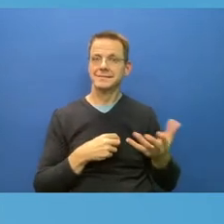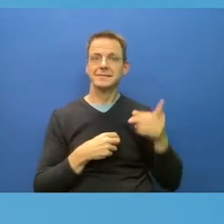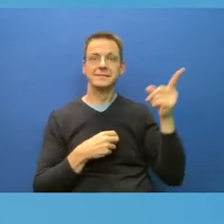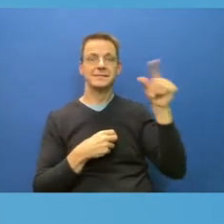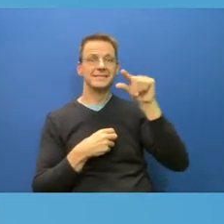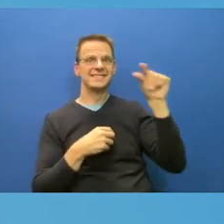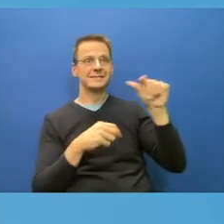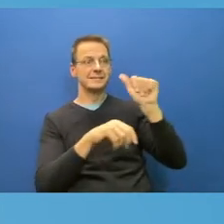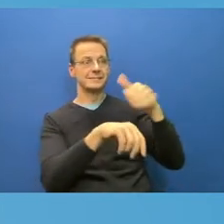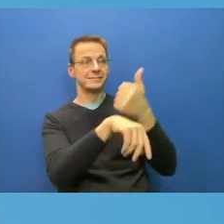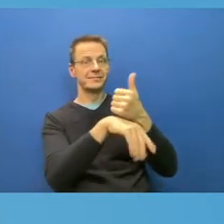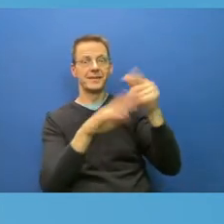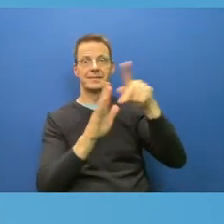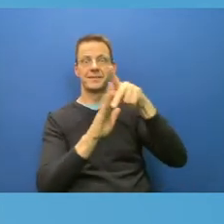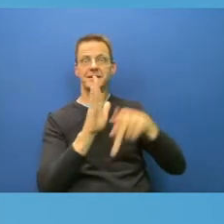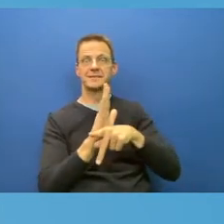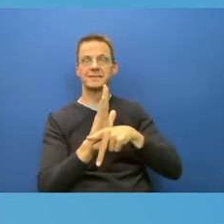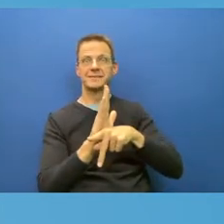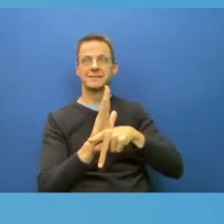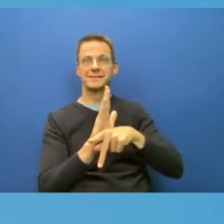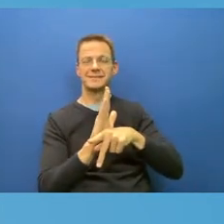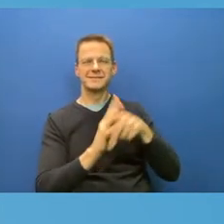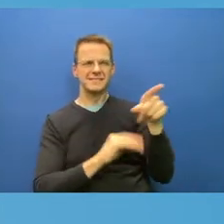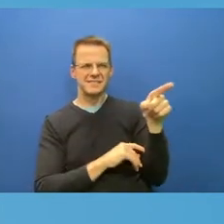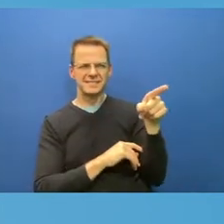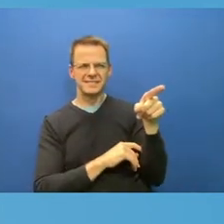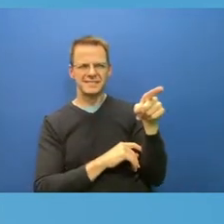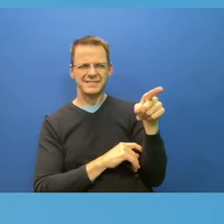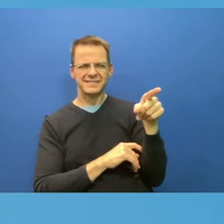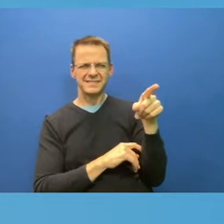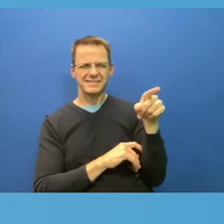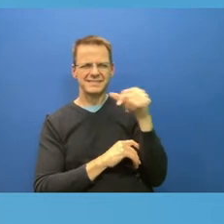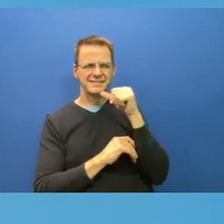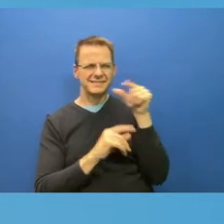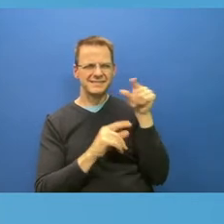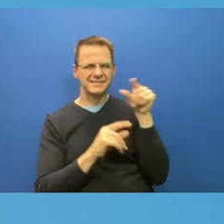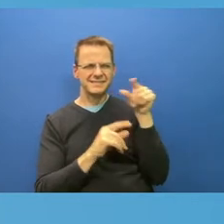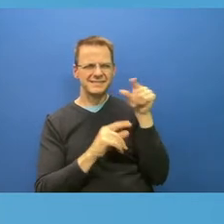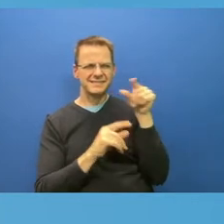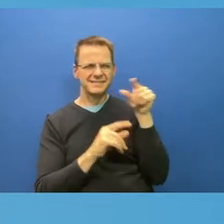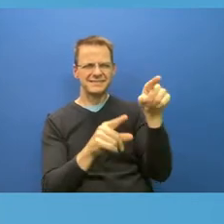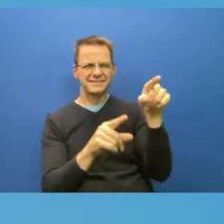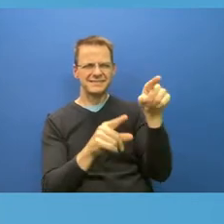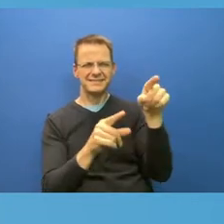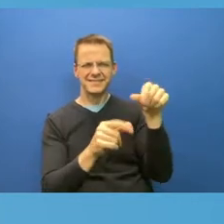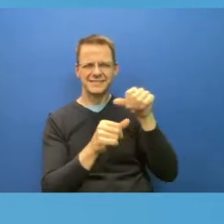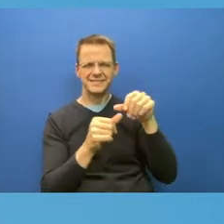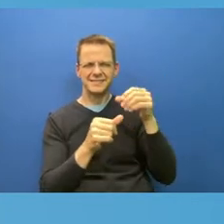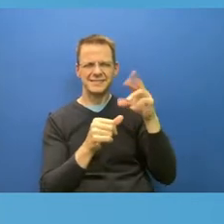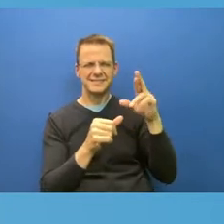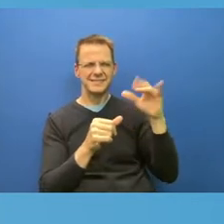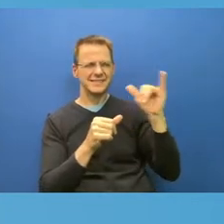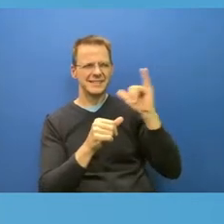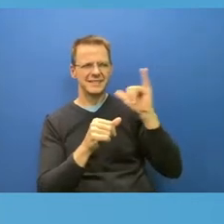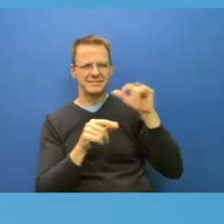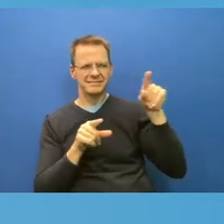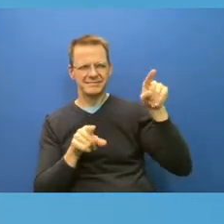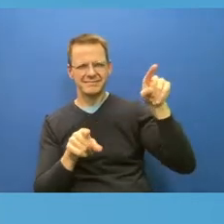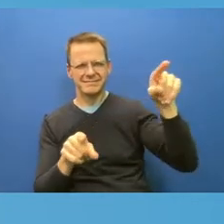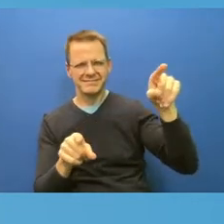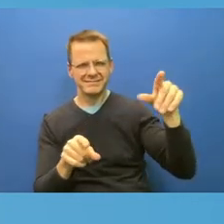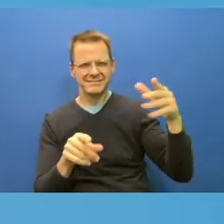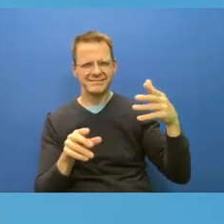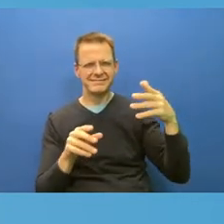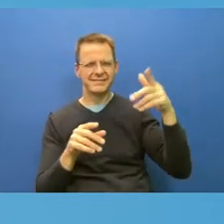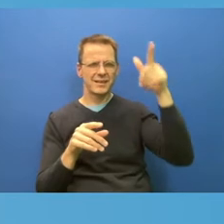other or with logic. And and the employer model in Alberta is probably a good example of it. And and if I can borrow